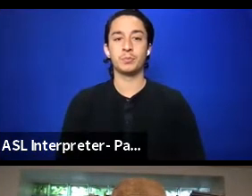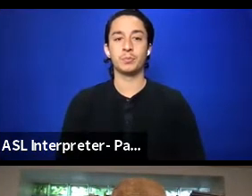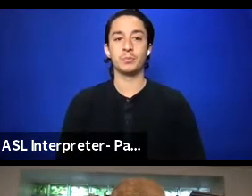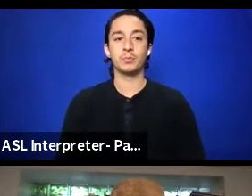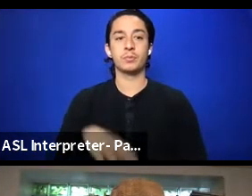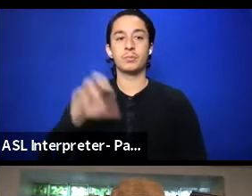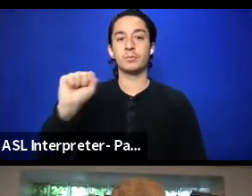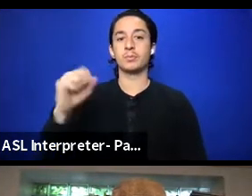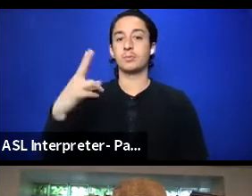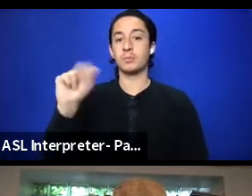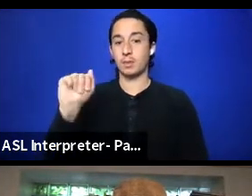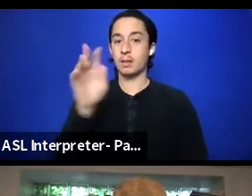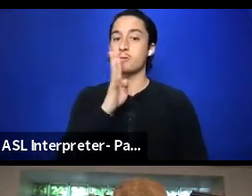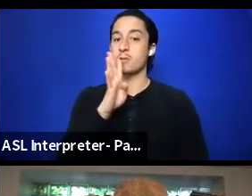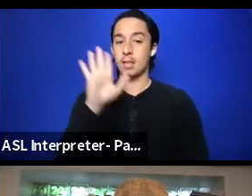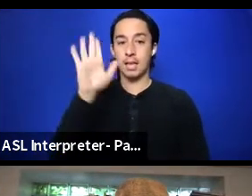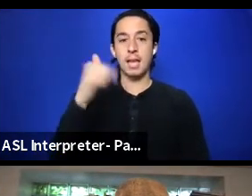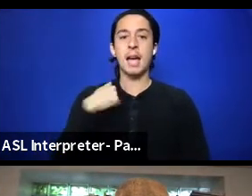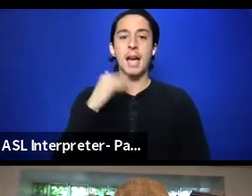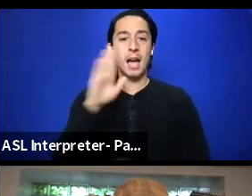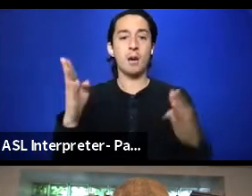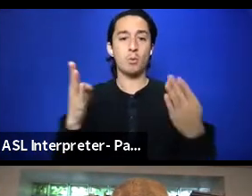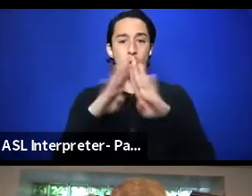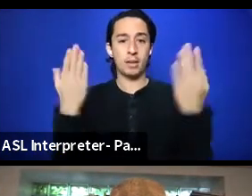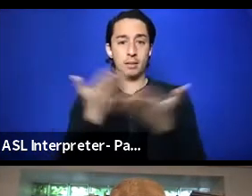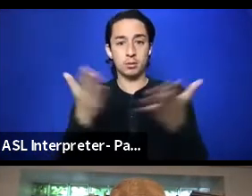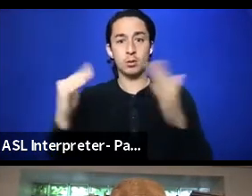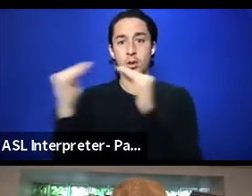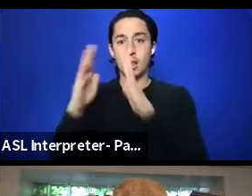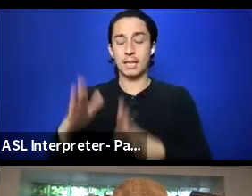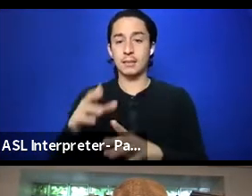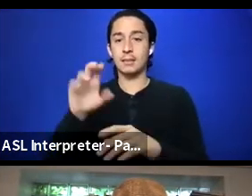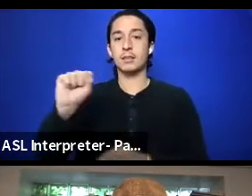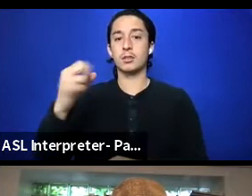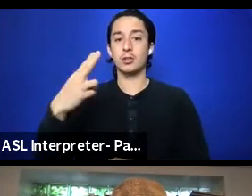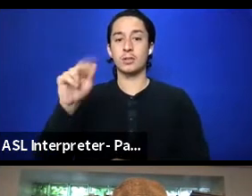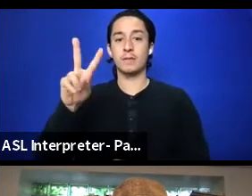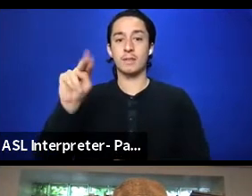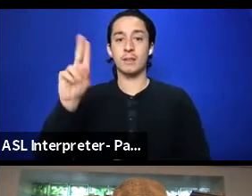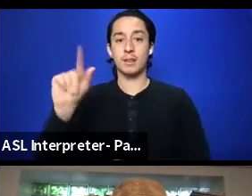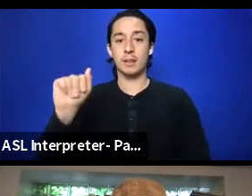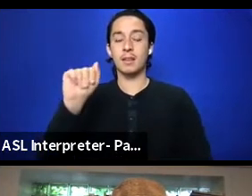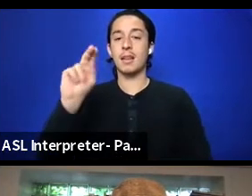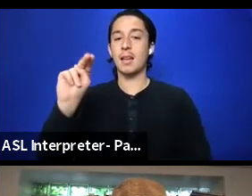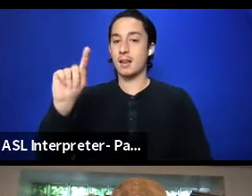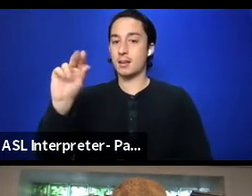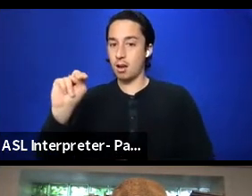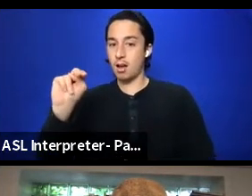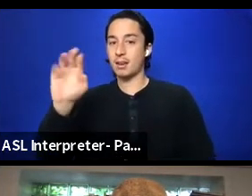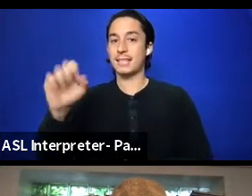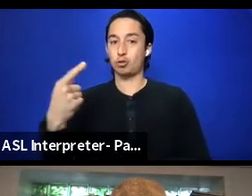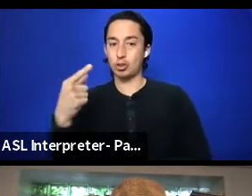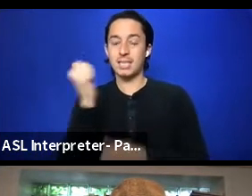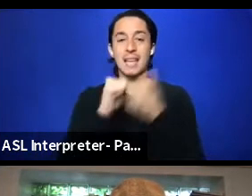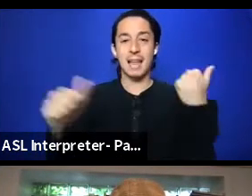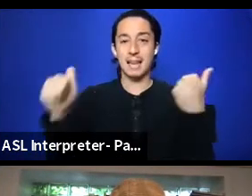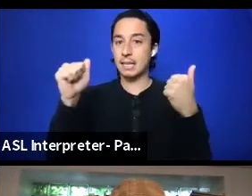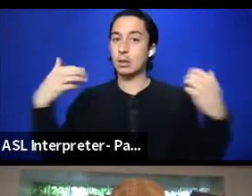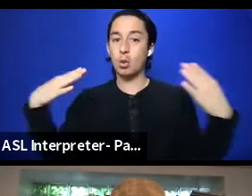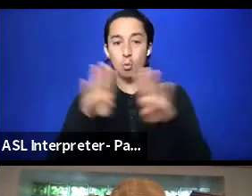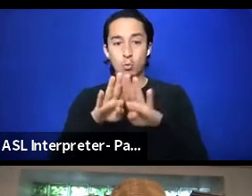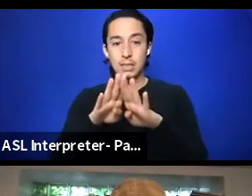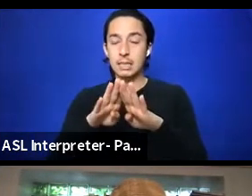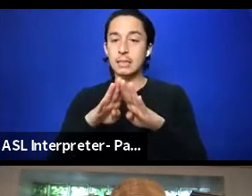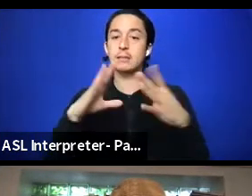I'll say, I'm going to open it up to my comrades, Shavonda, Anton, and EG for any closing, um, yeah,